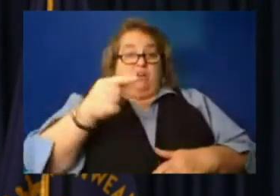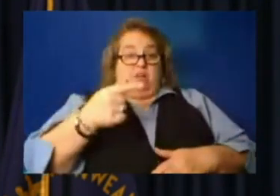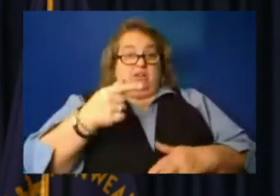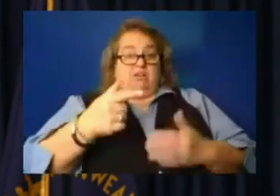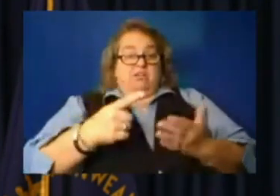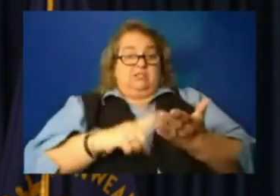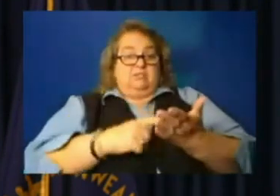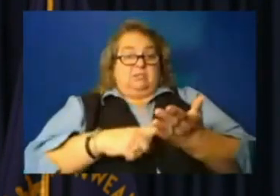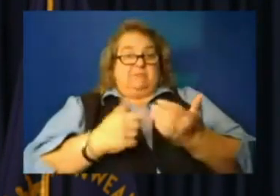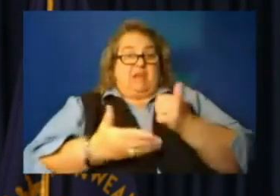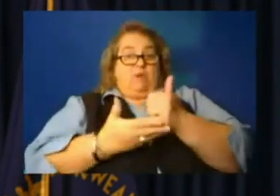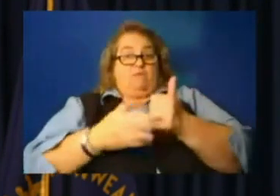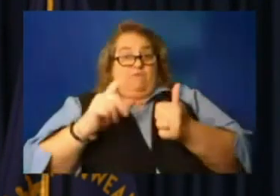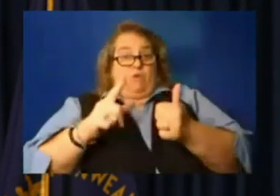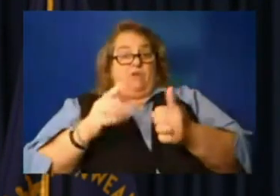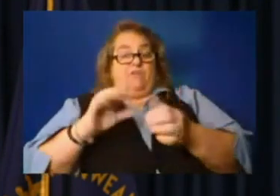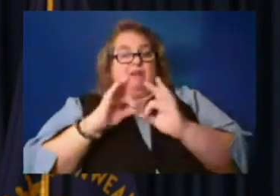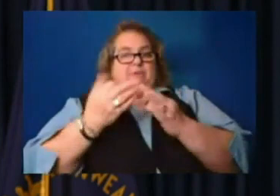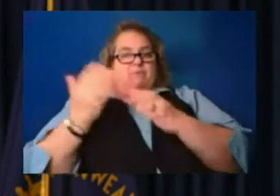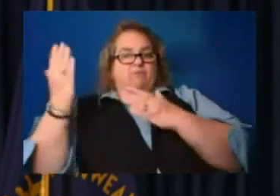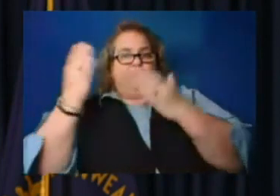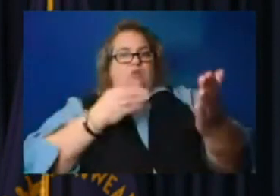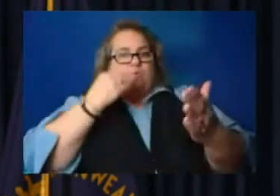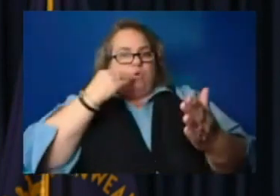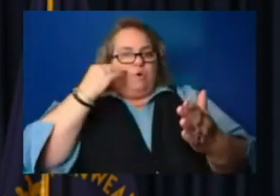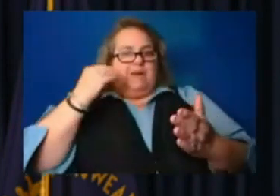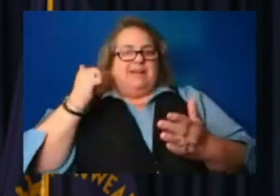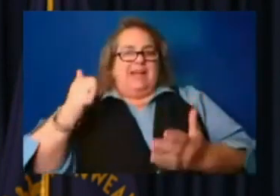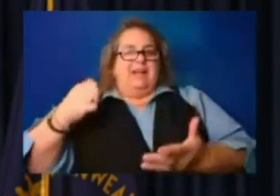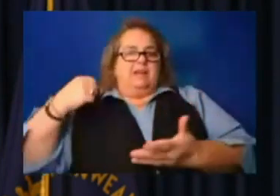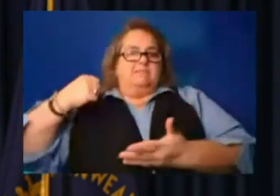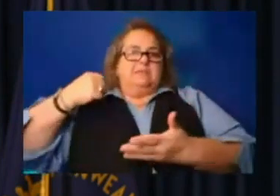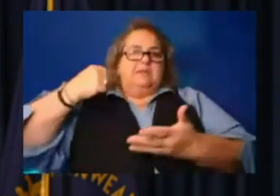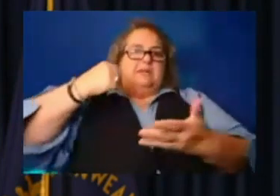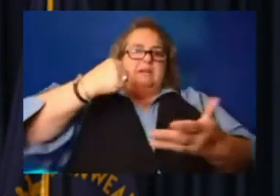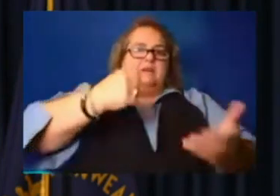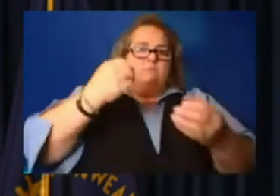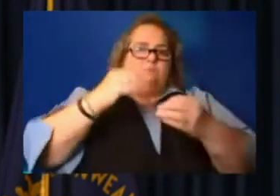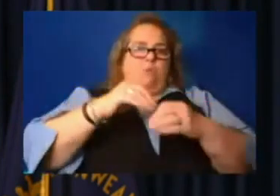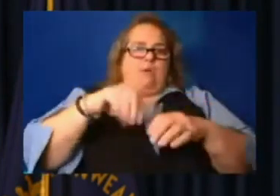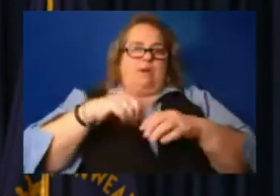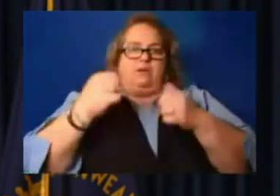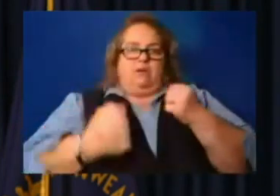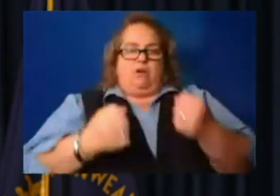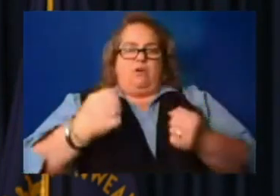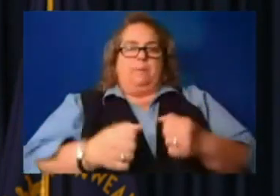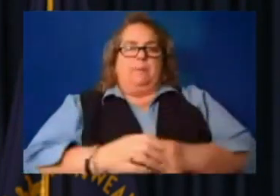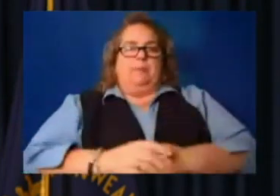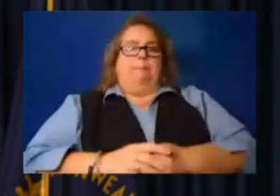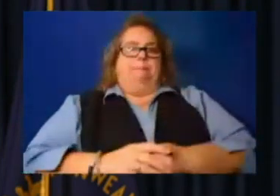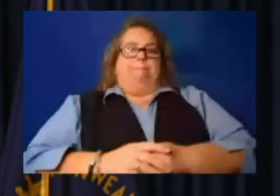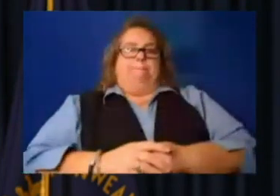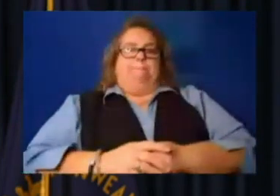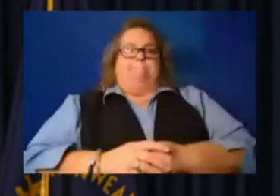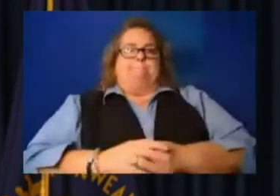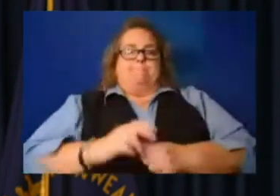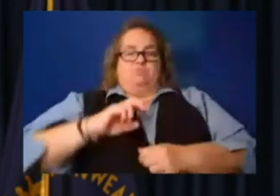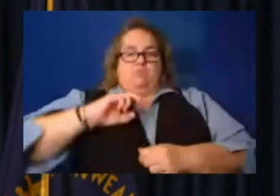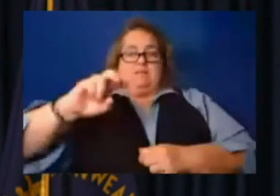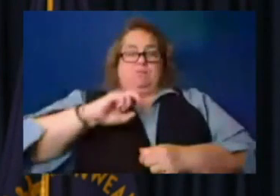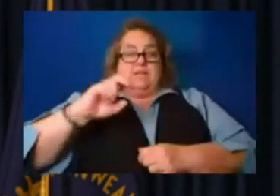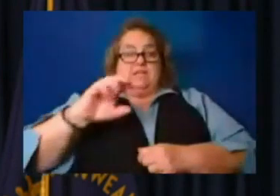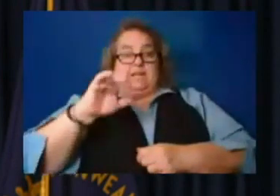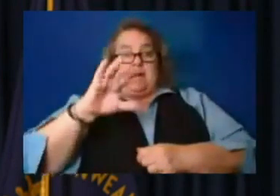families can take that home. Sometimes you can pack more into a car. Transportation cabinet is continuing to inspect